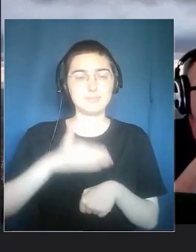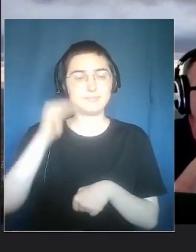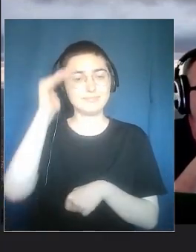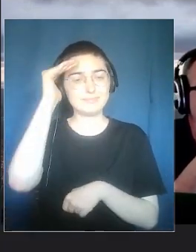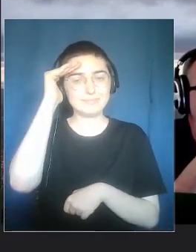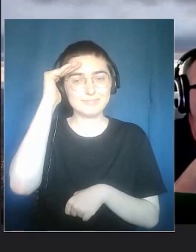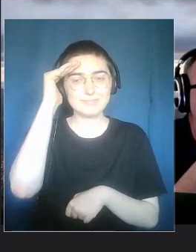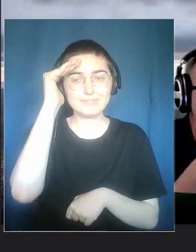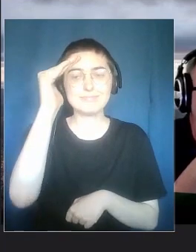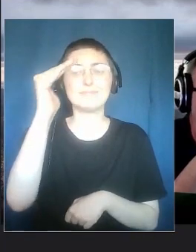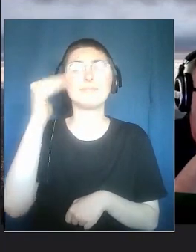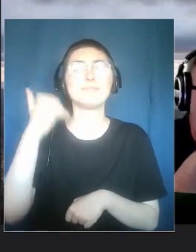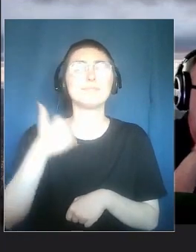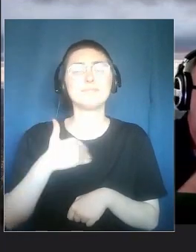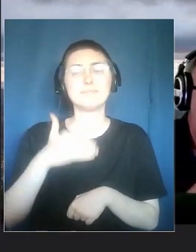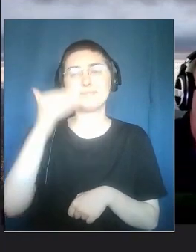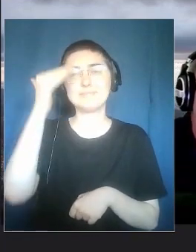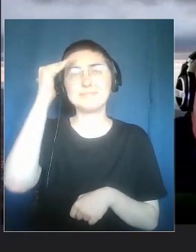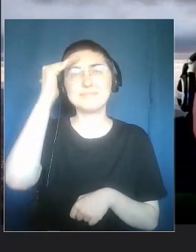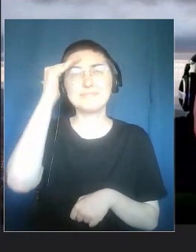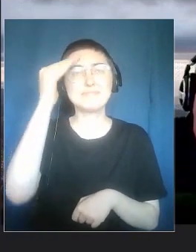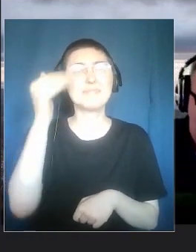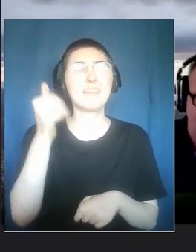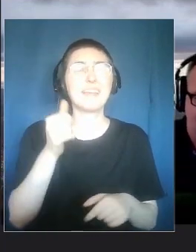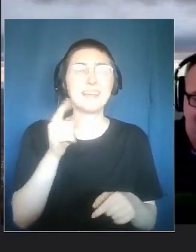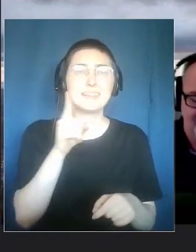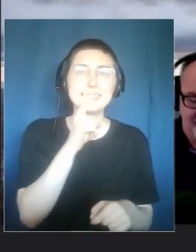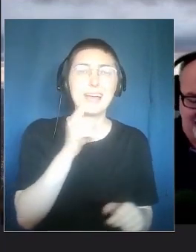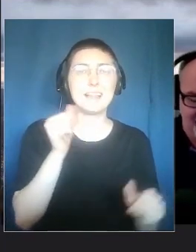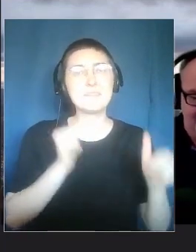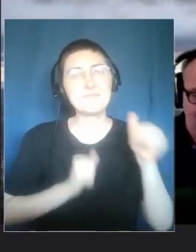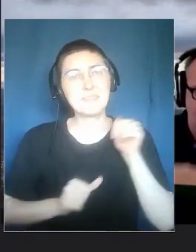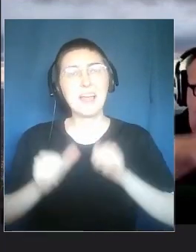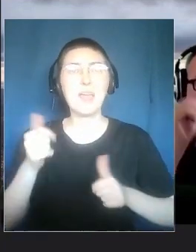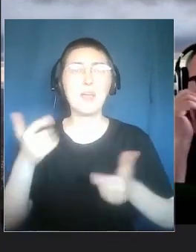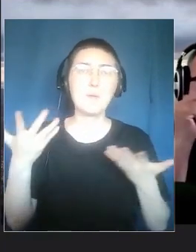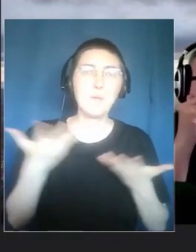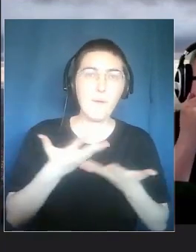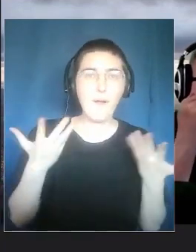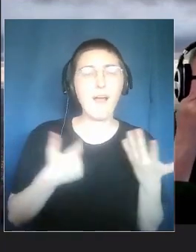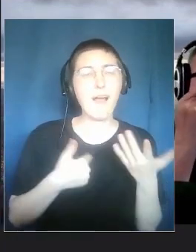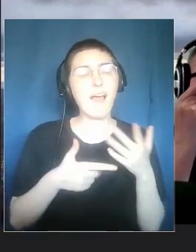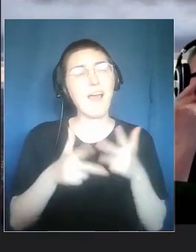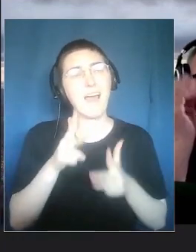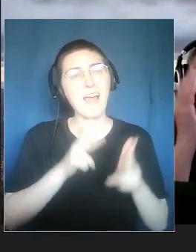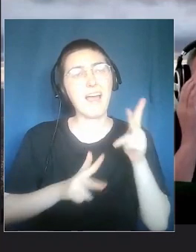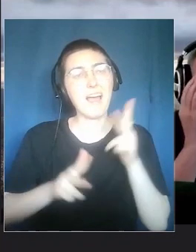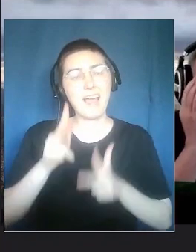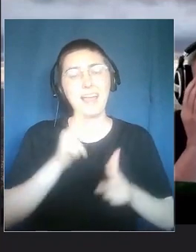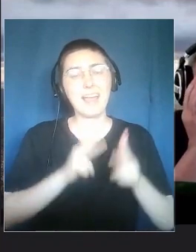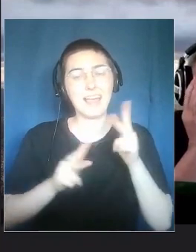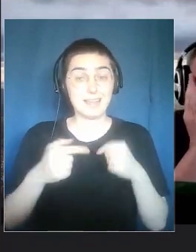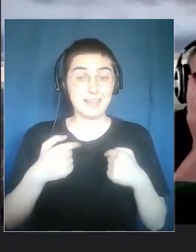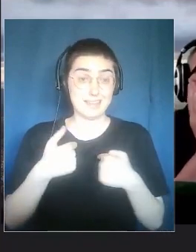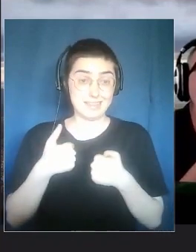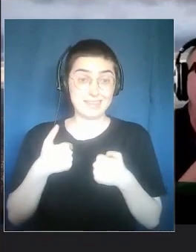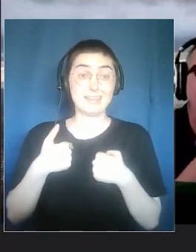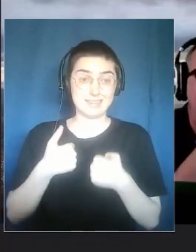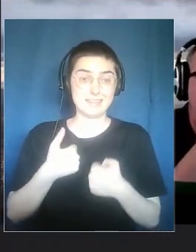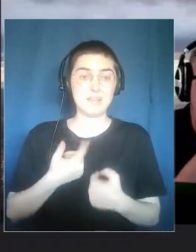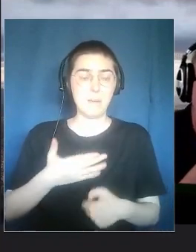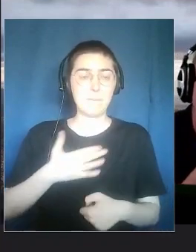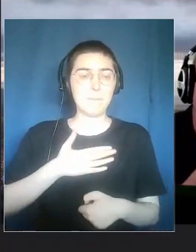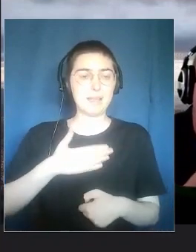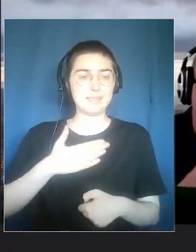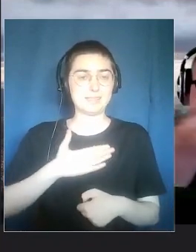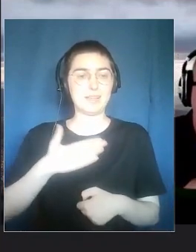good for me to listen to you. It's wonderful here, talking about Silent Place, because I